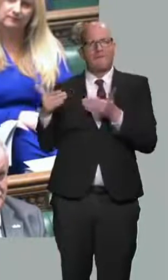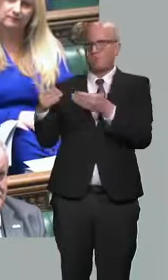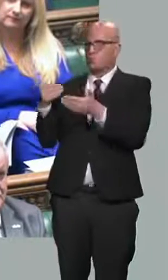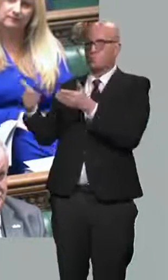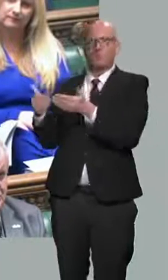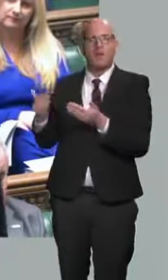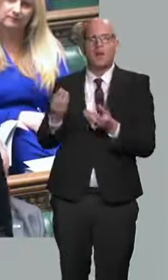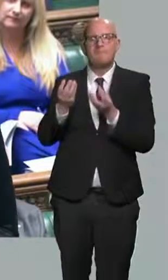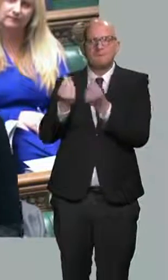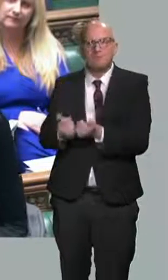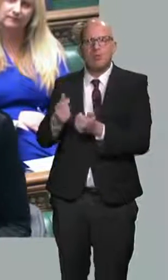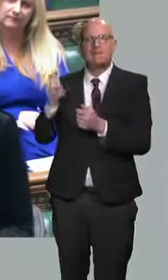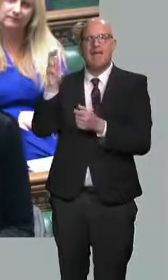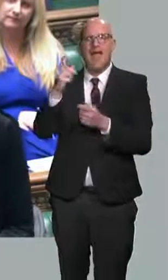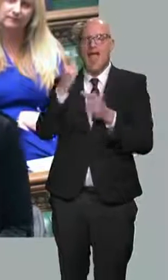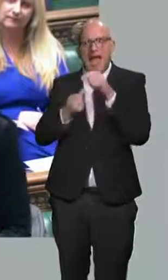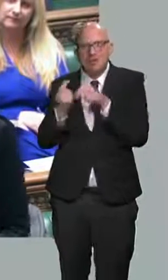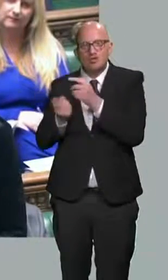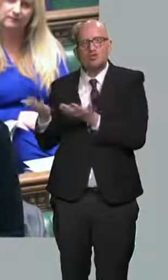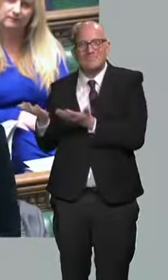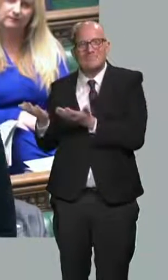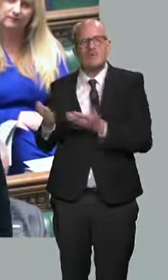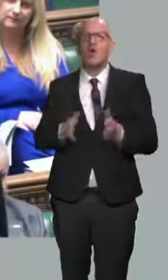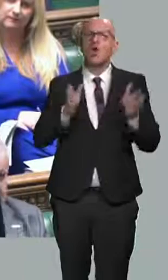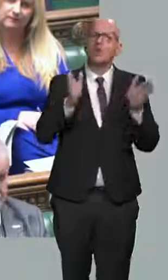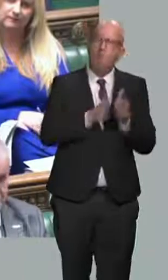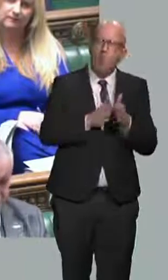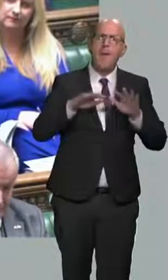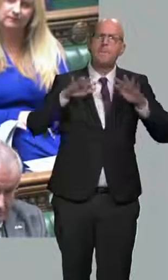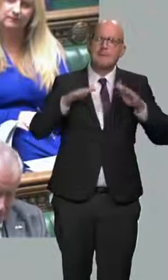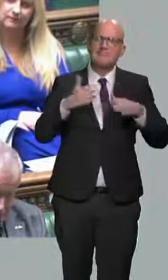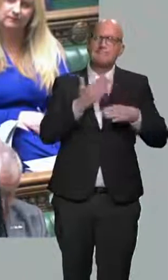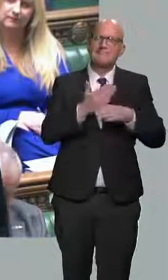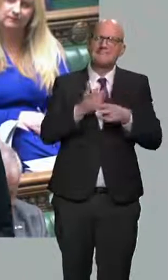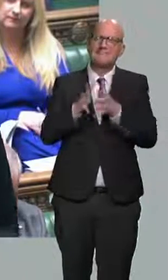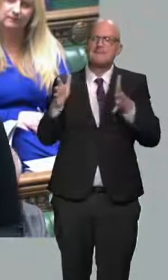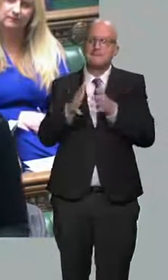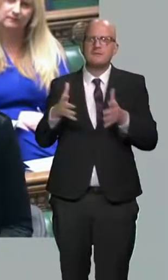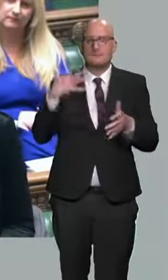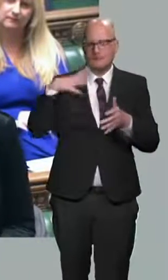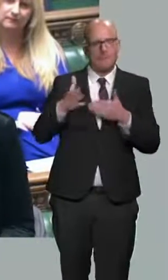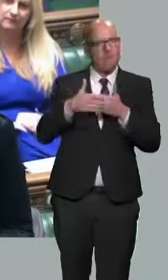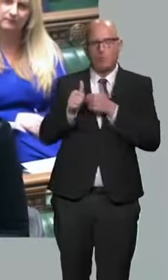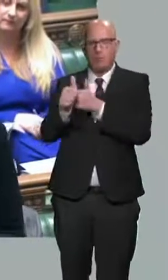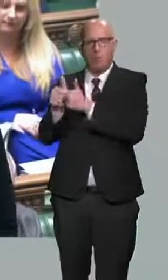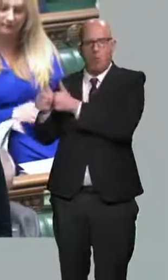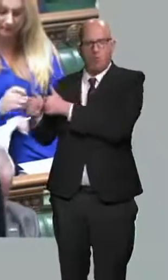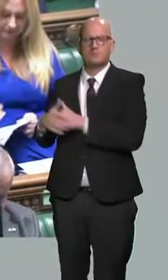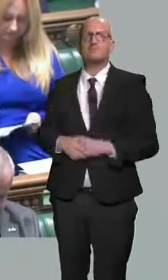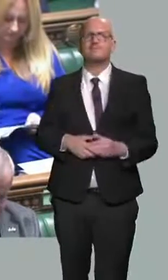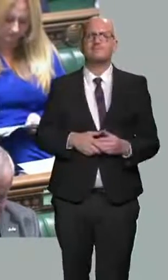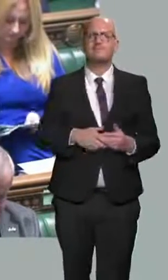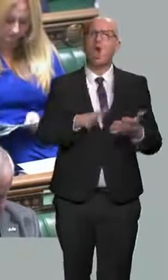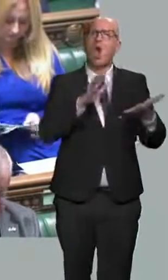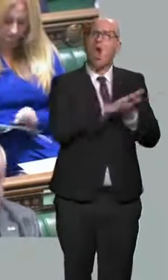to bear. SMEs in particular need more support. Hospitality and tourism in particular have struggled through the